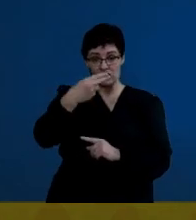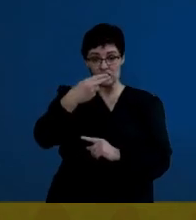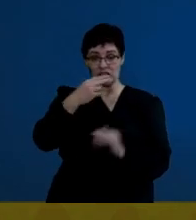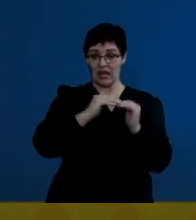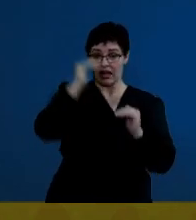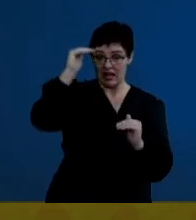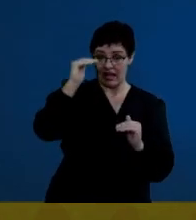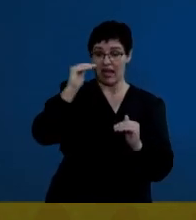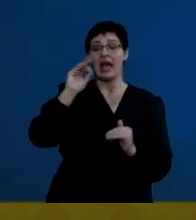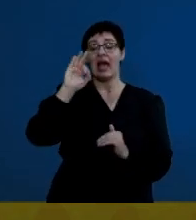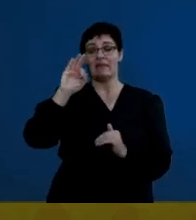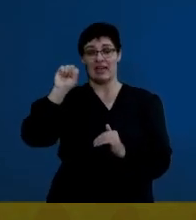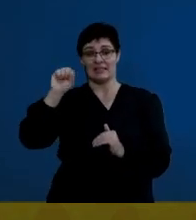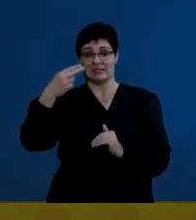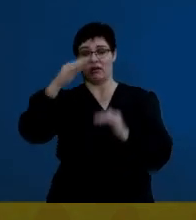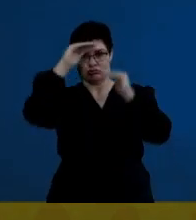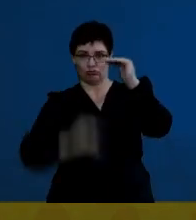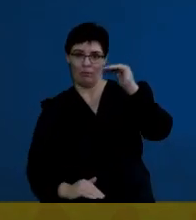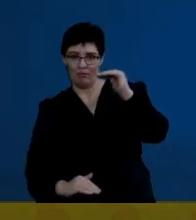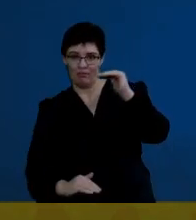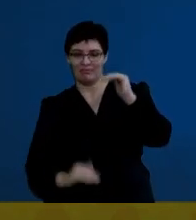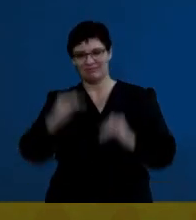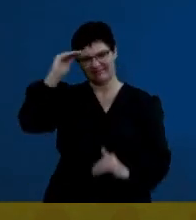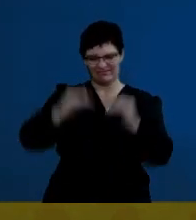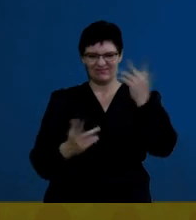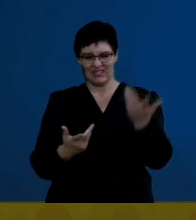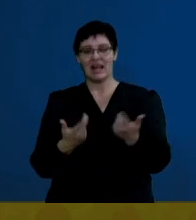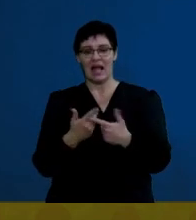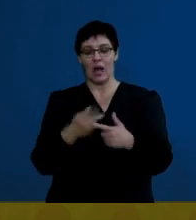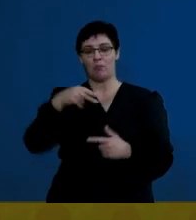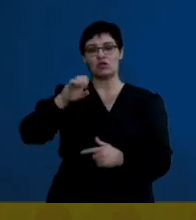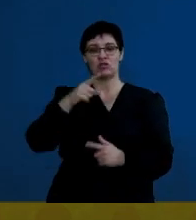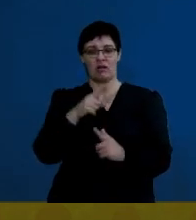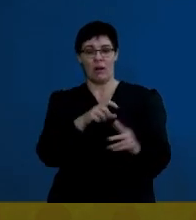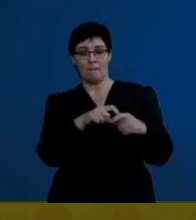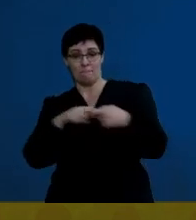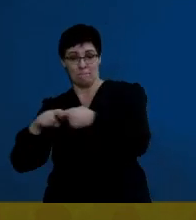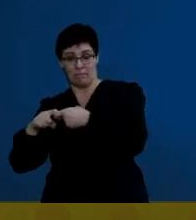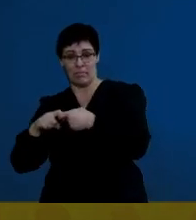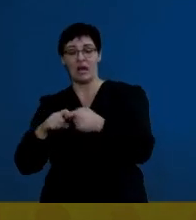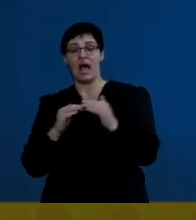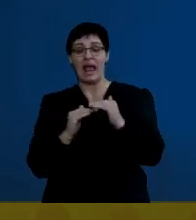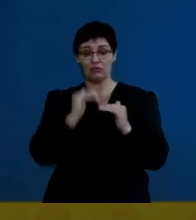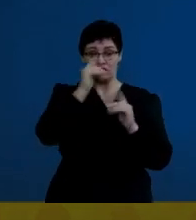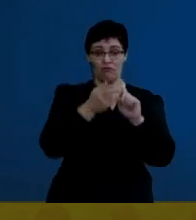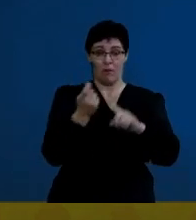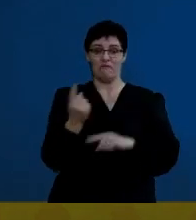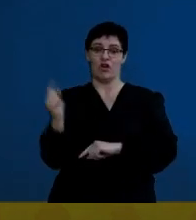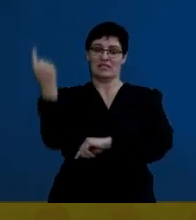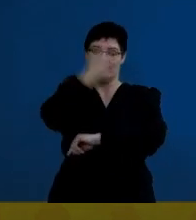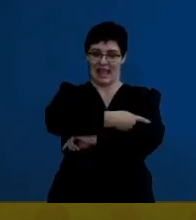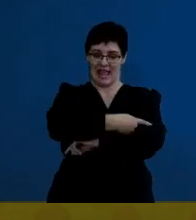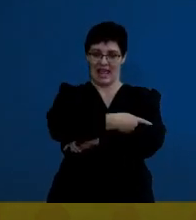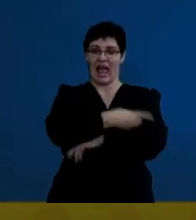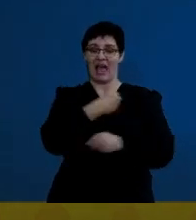levels drop. And likewise, we see the progesterone pull, which increases from day one, having a negative